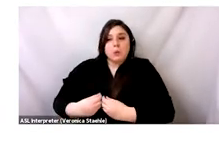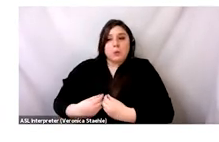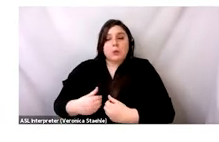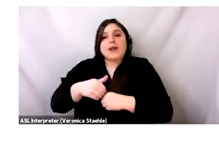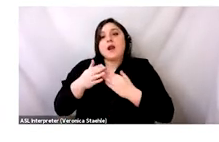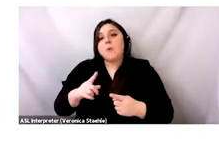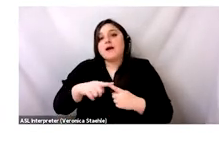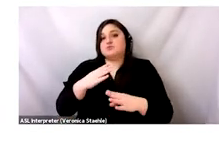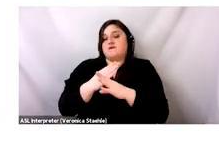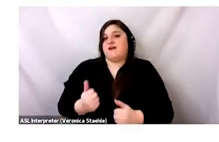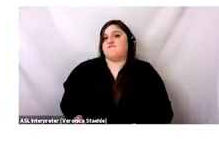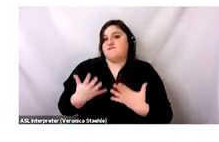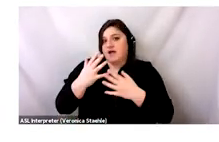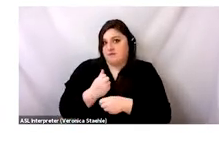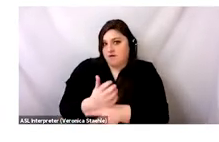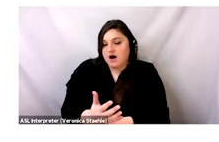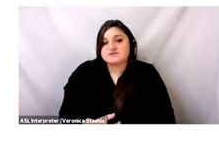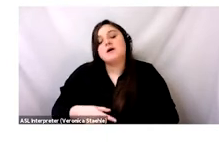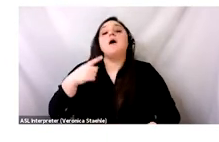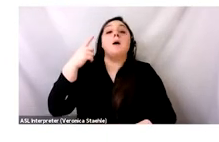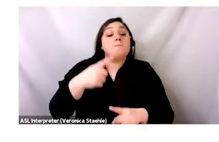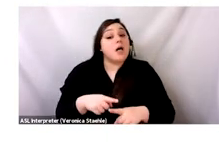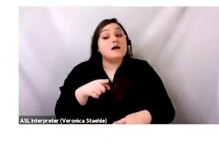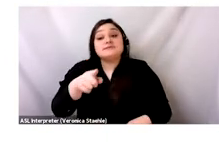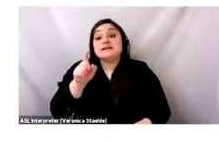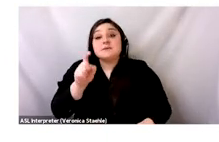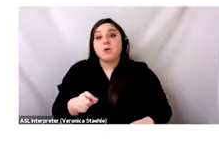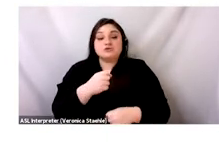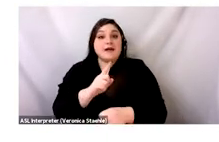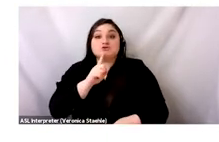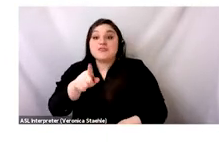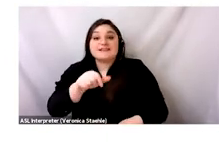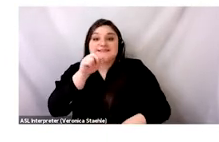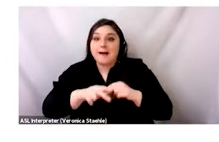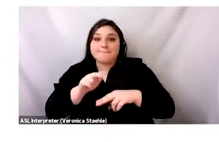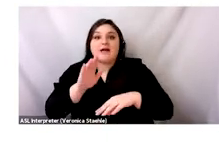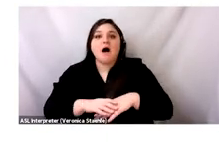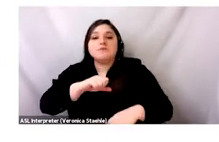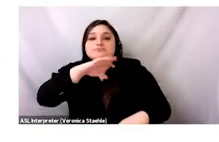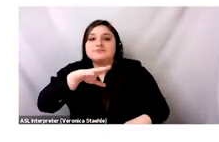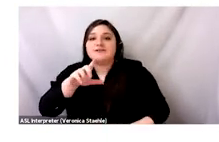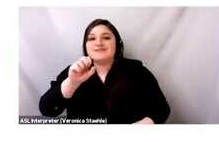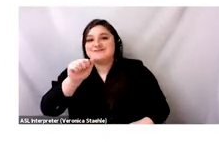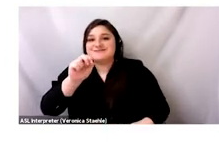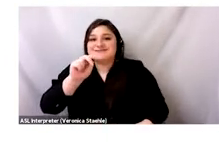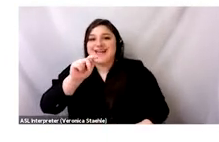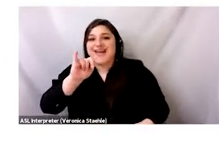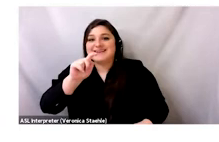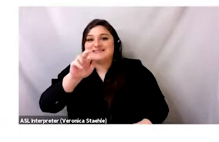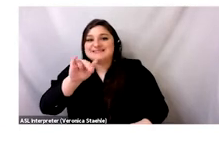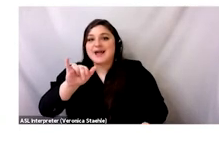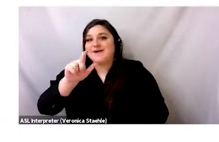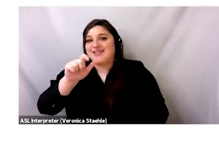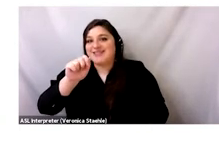you know, impact or the risk of fire and explosion. It's also supposed to be illegal for waste pickers to work on a sanitary landfill.